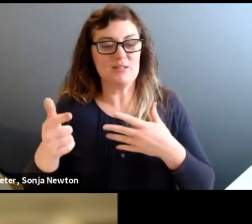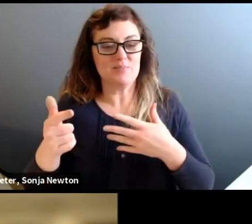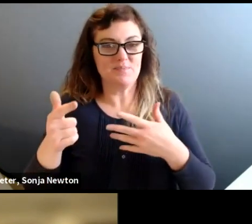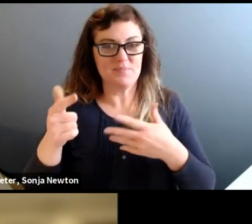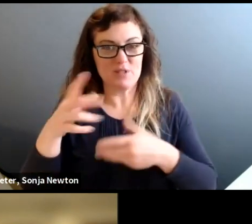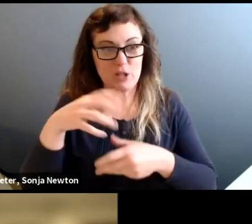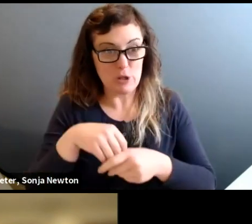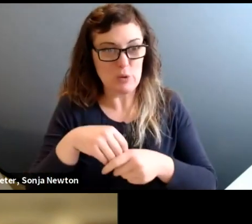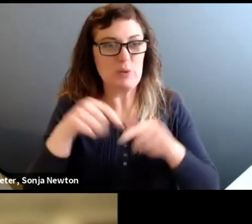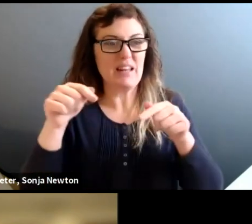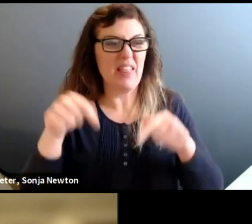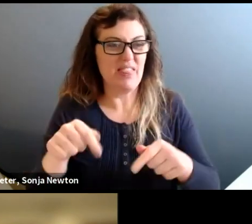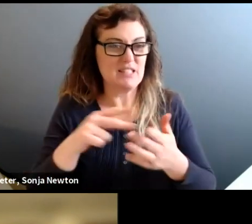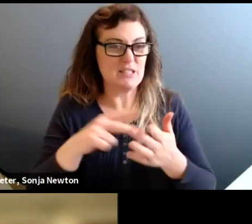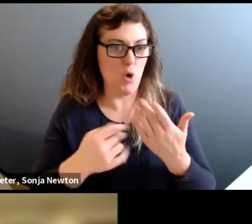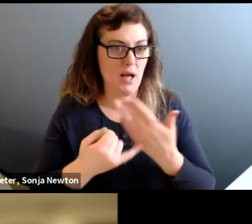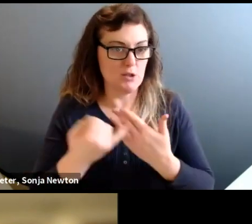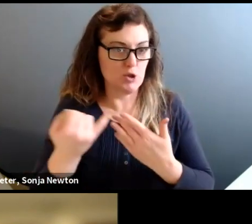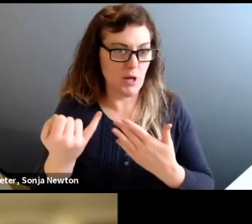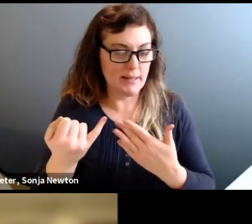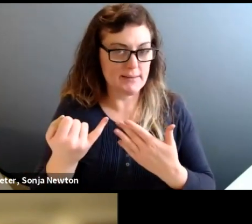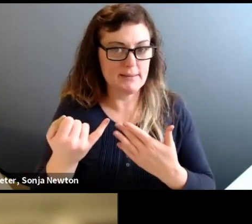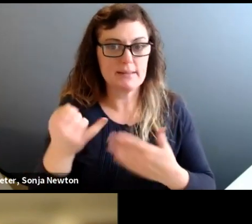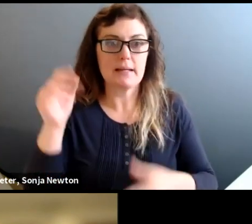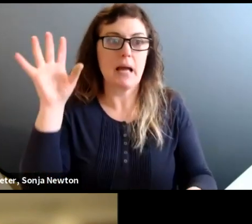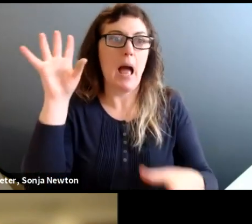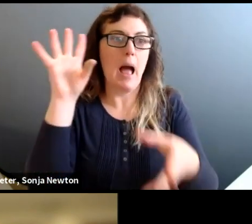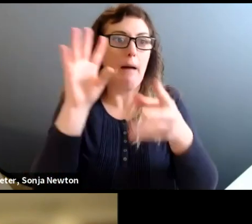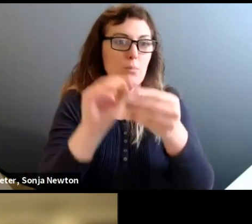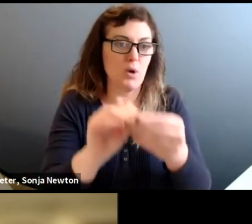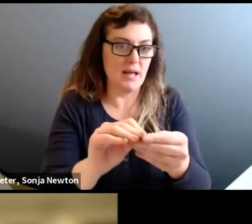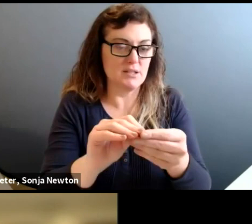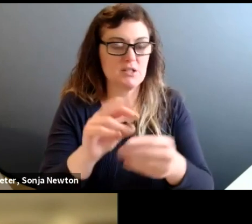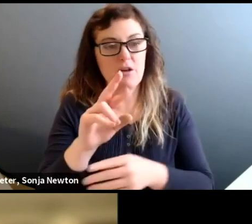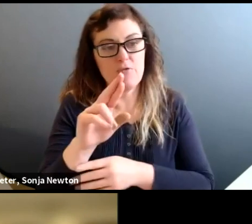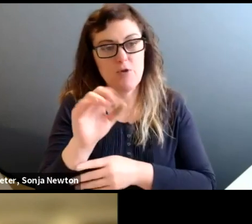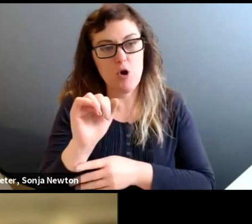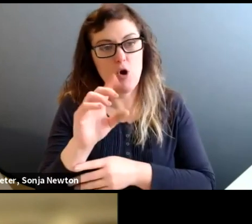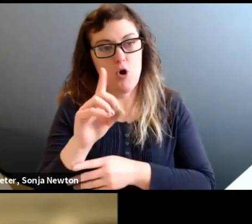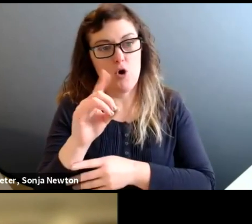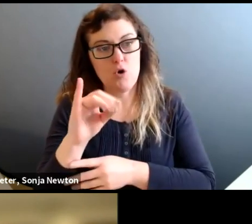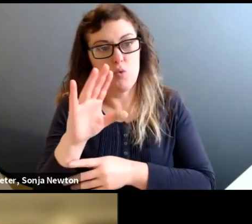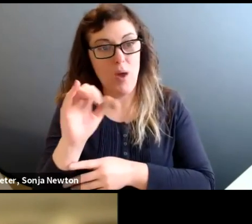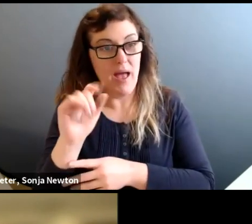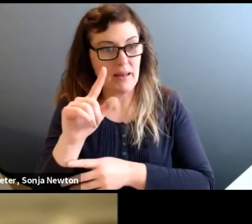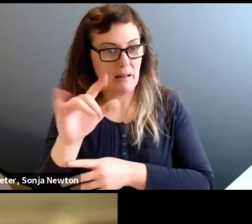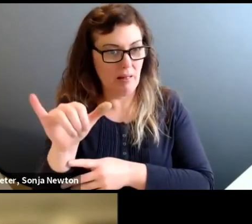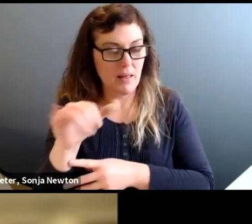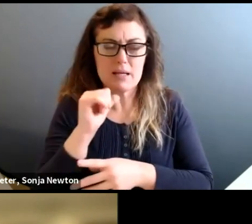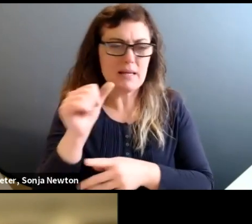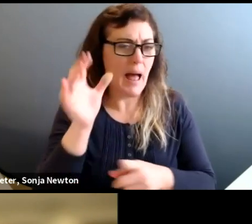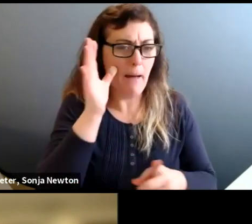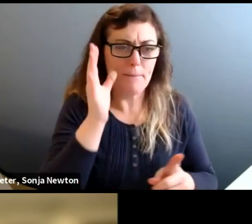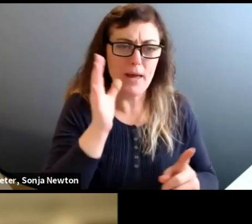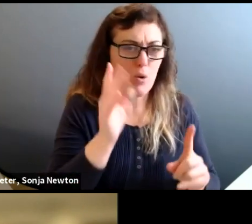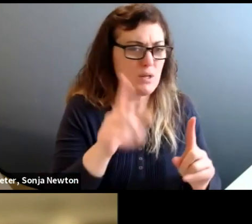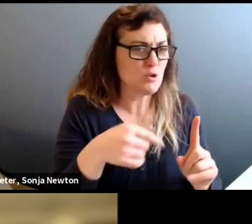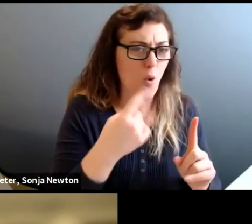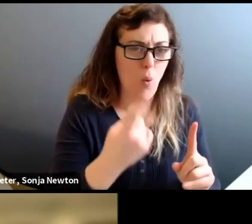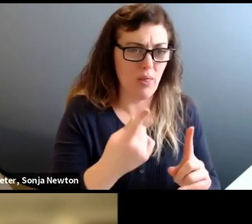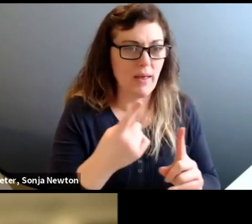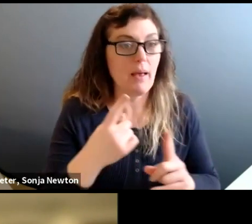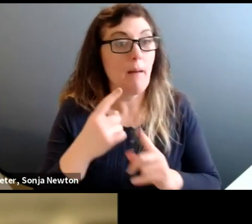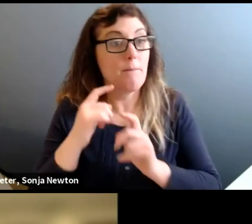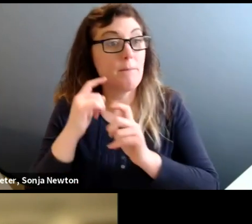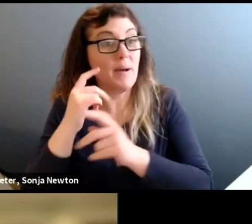in this project comprehensively, radically, and it expanded beyond parents to just caregivers. And it